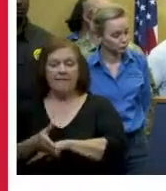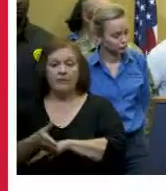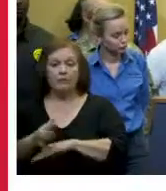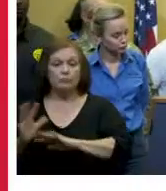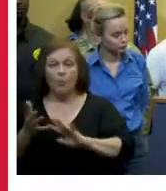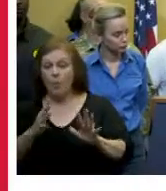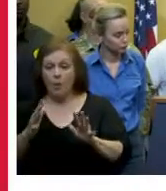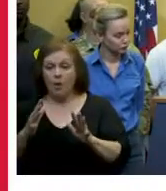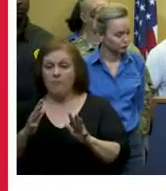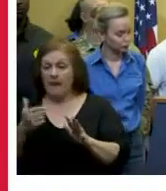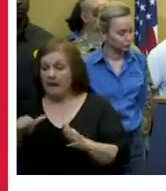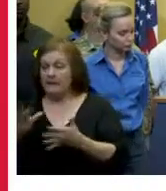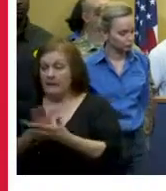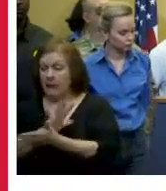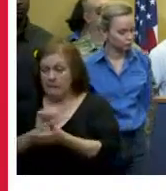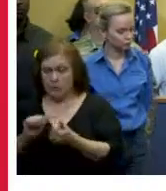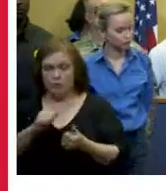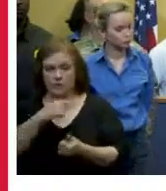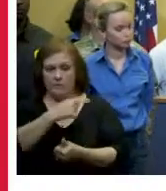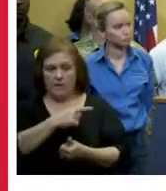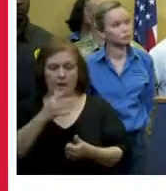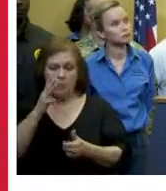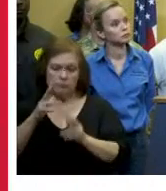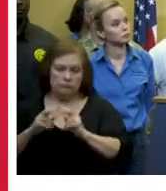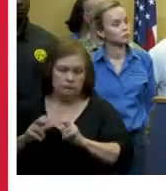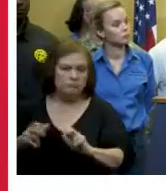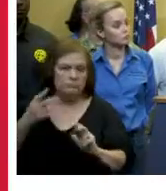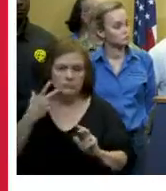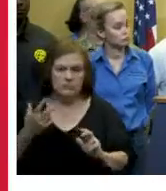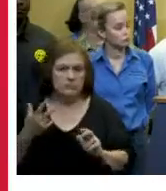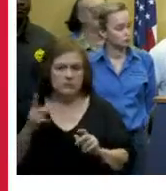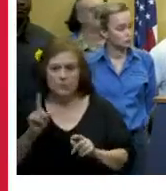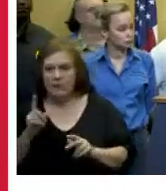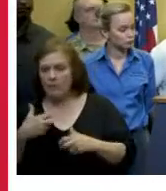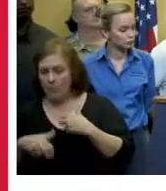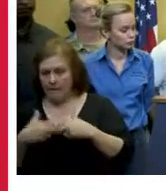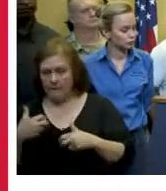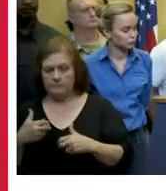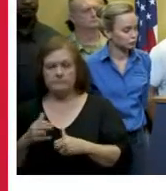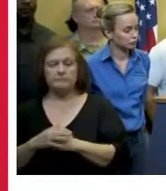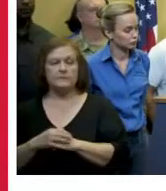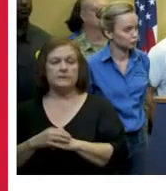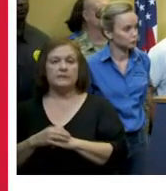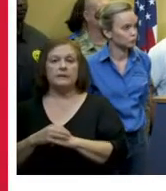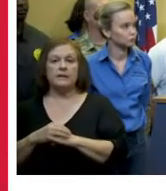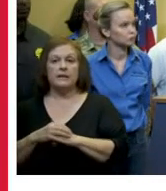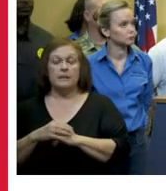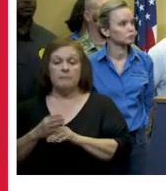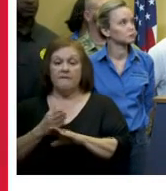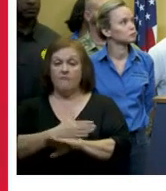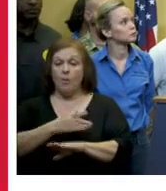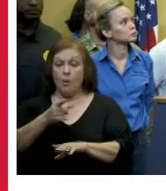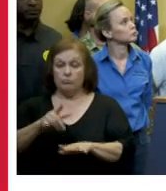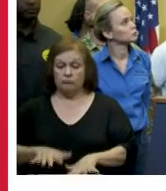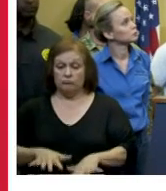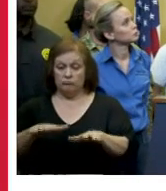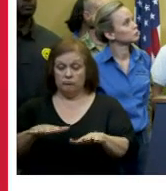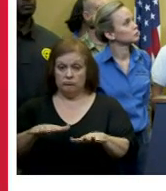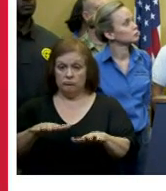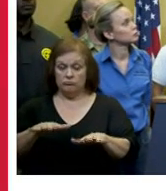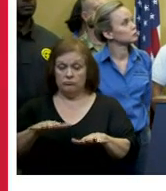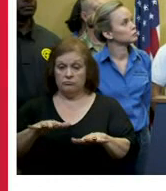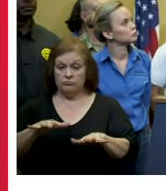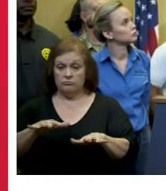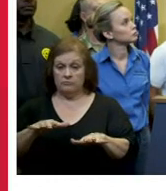but we are ready but we really hope folks exhibit a lot of personal responsibility before your street floods go check out your catch